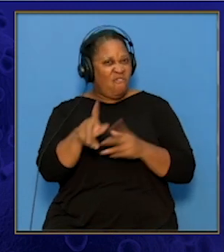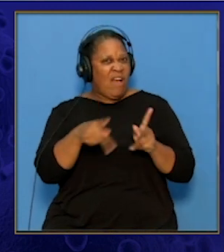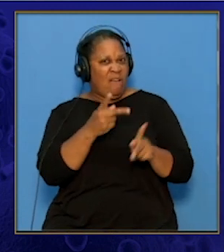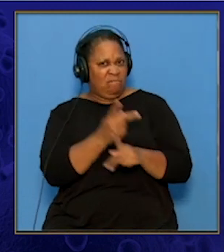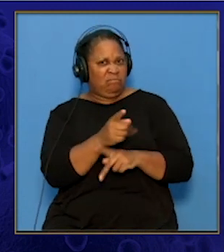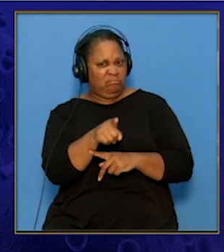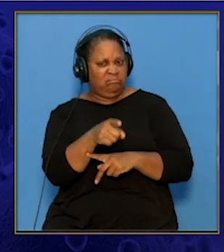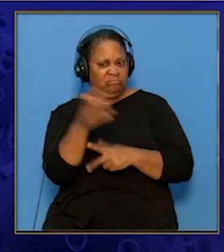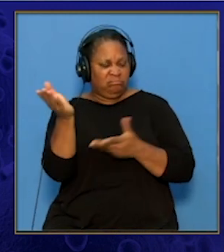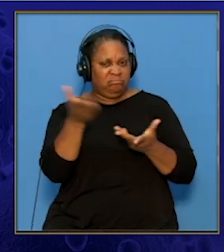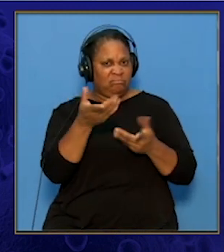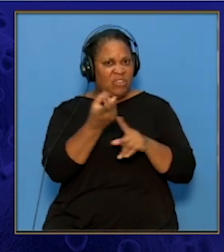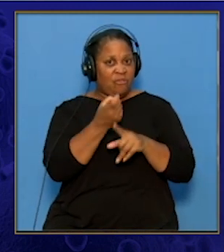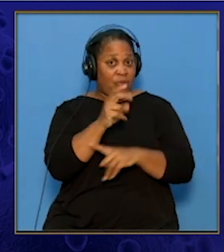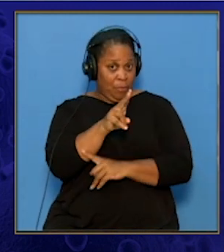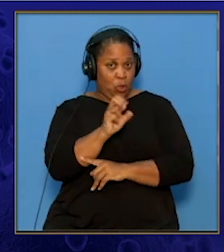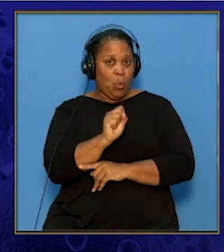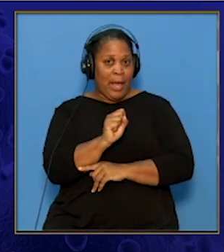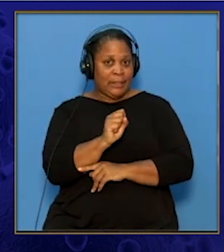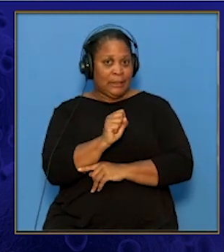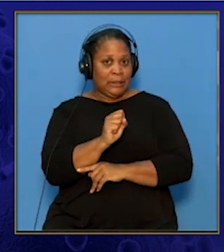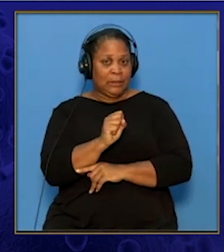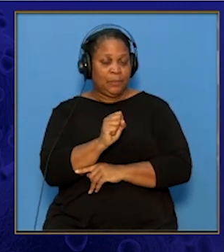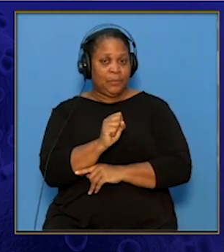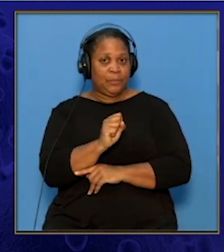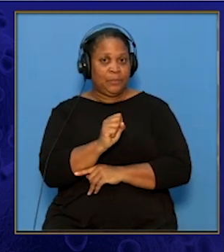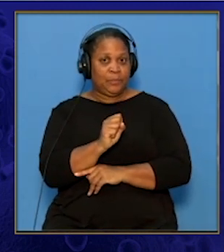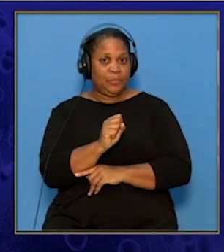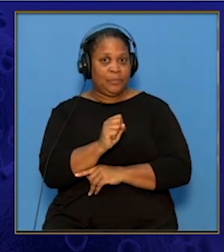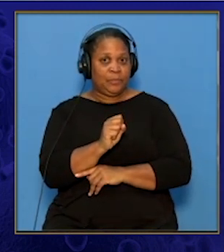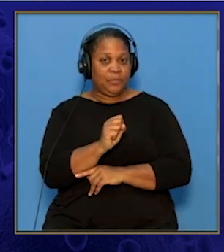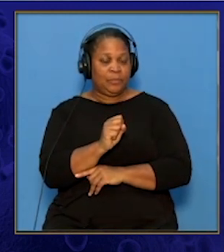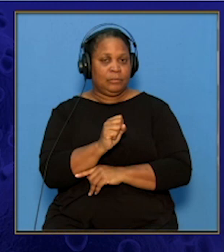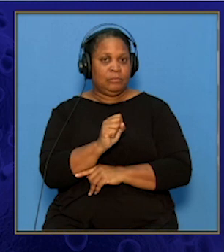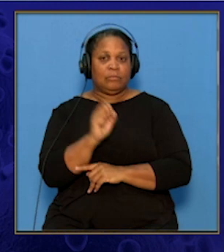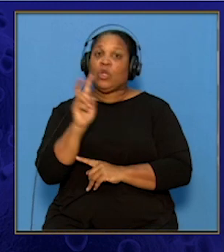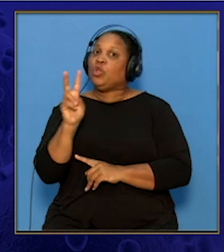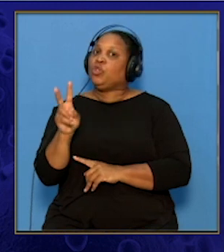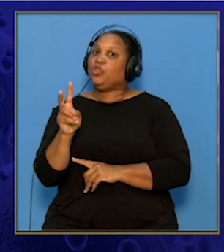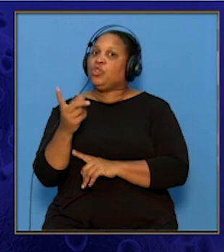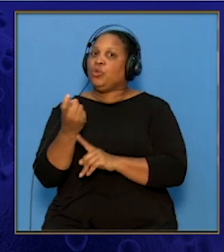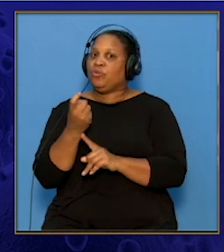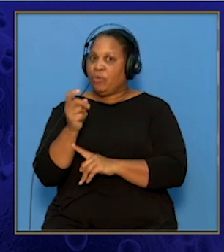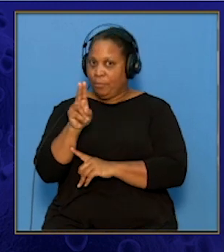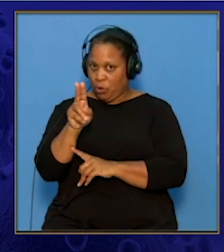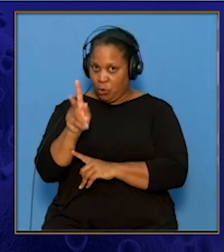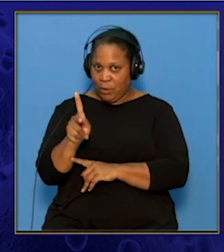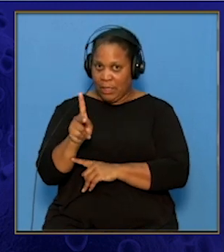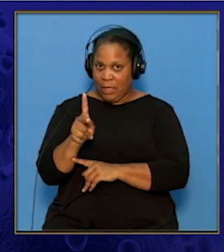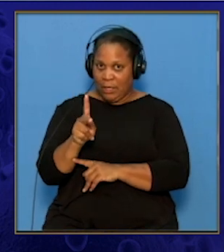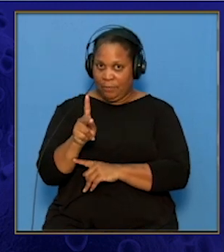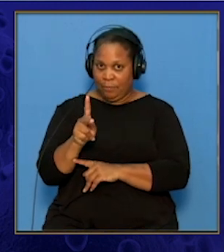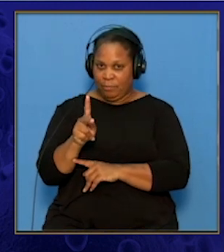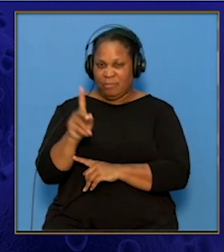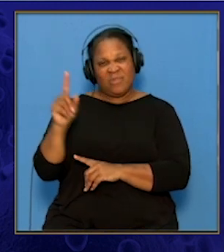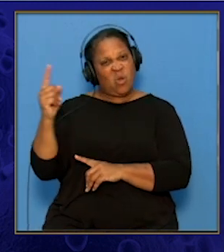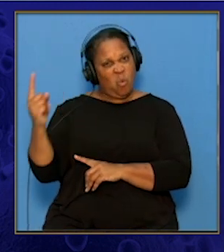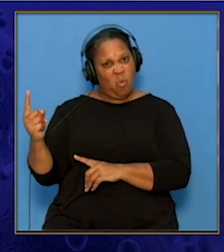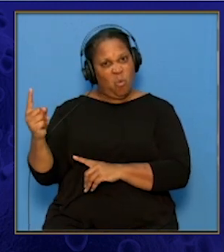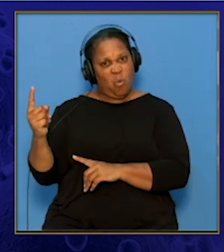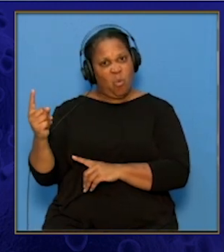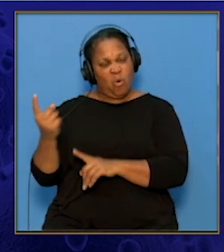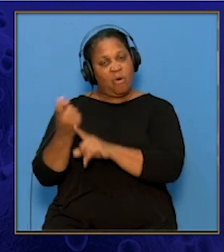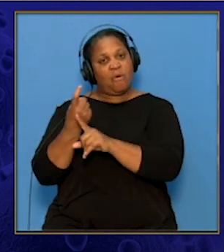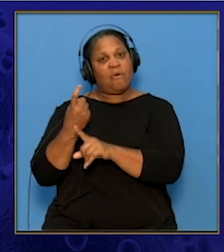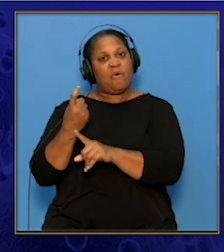have been imported from the US, two are from the UK, and one is